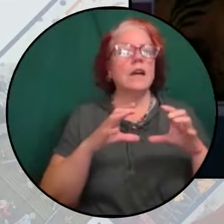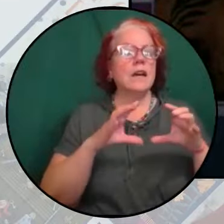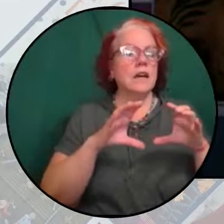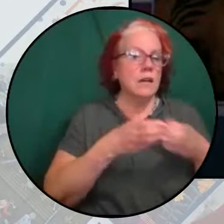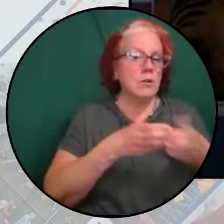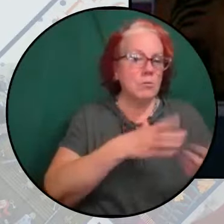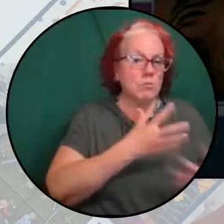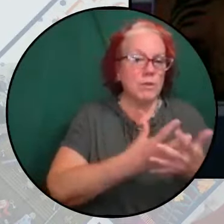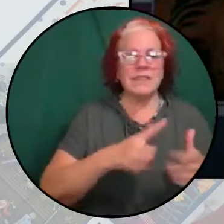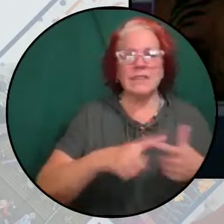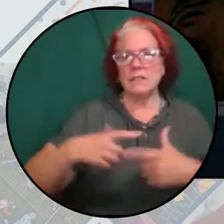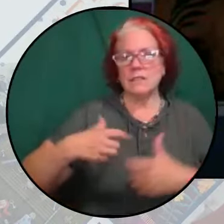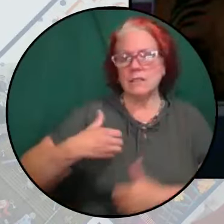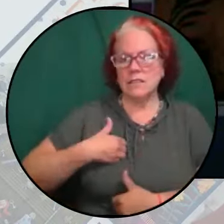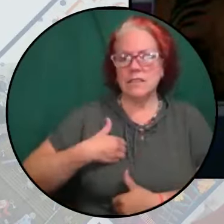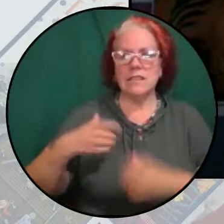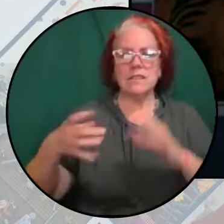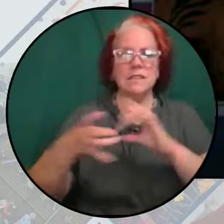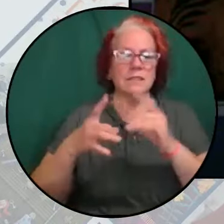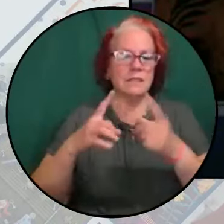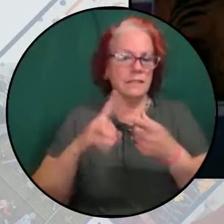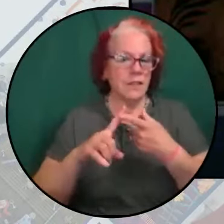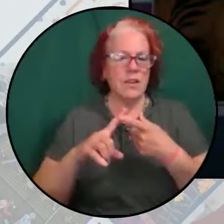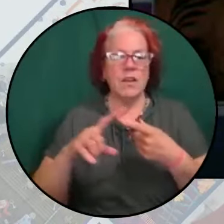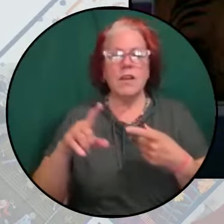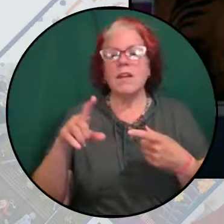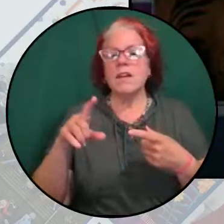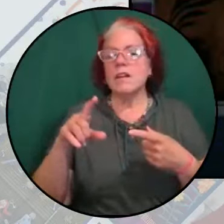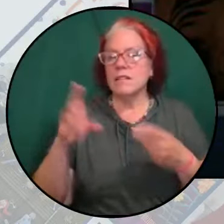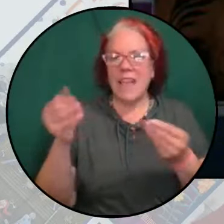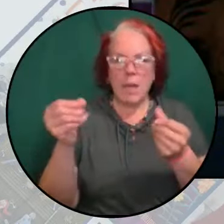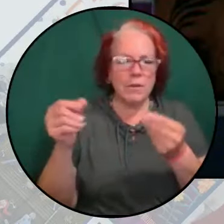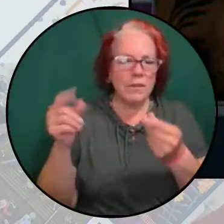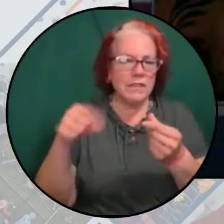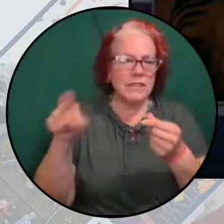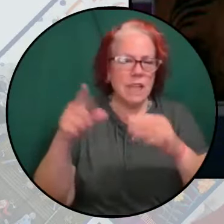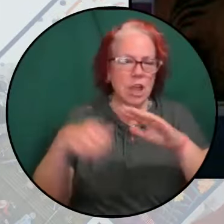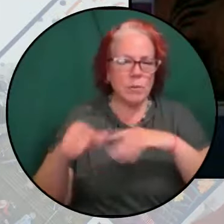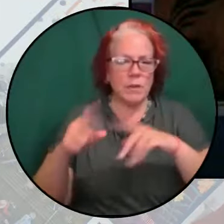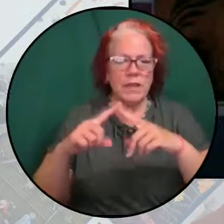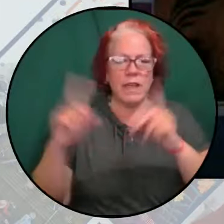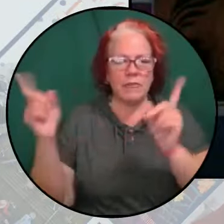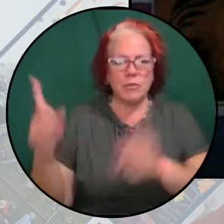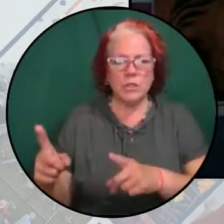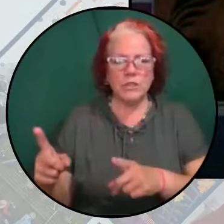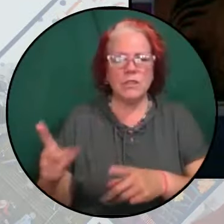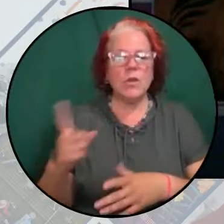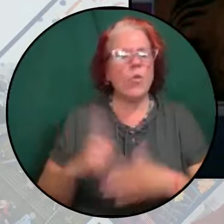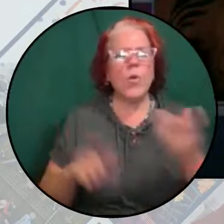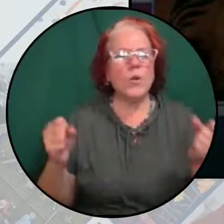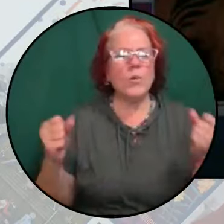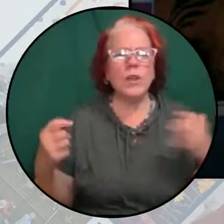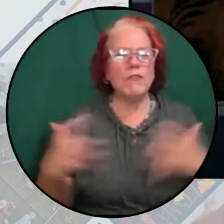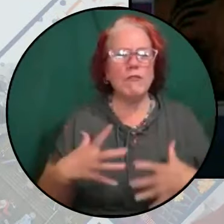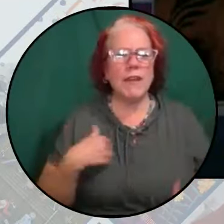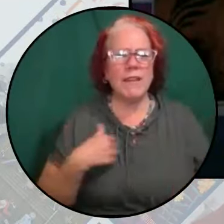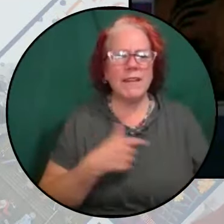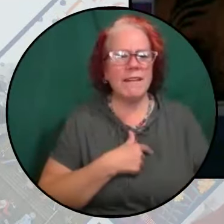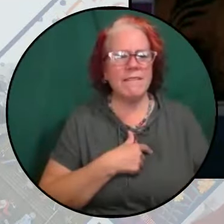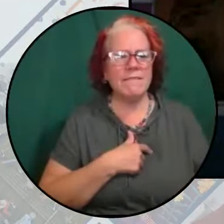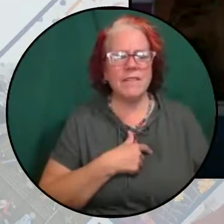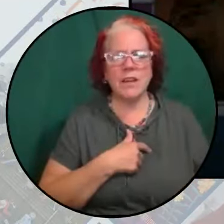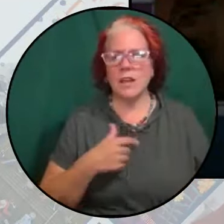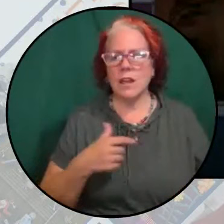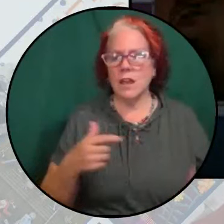related racial capitalists and colonial underpinnings have dwindled? What are we afraid of? In